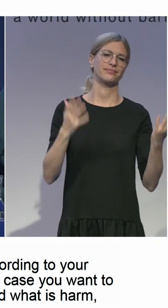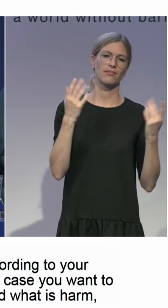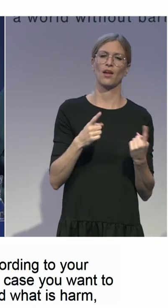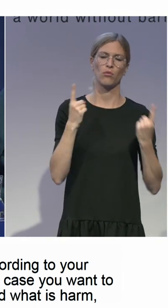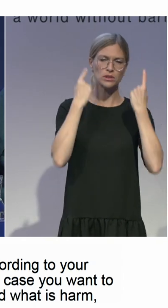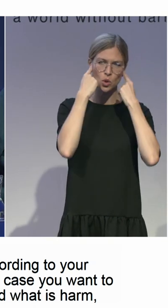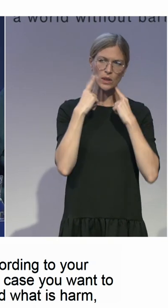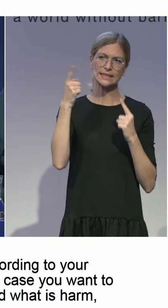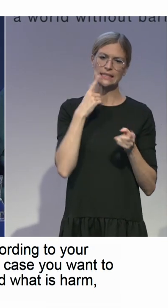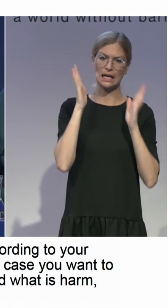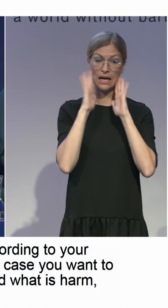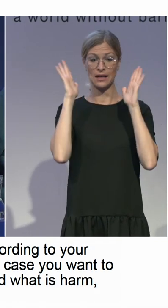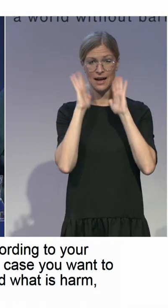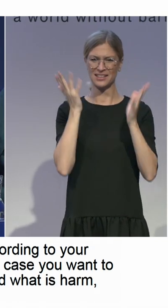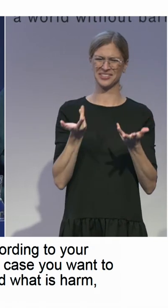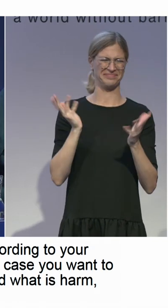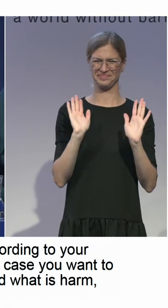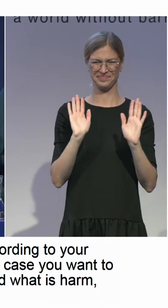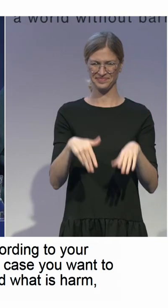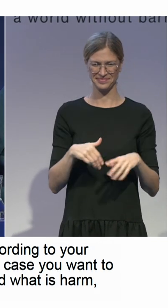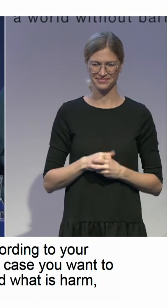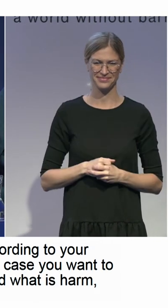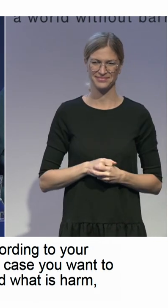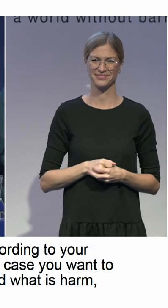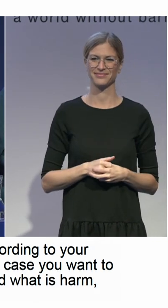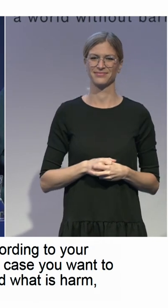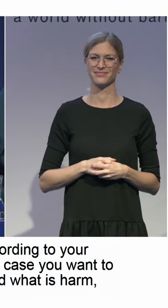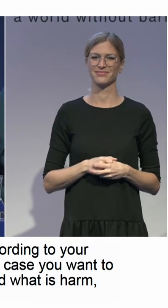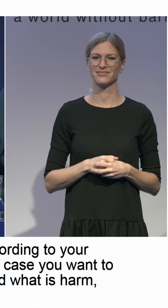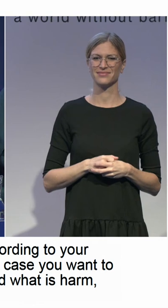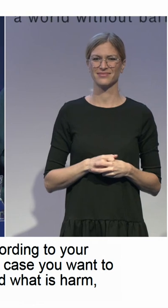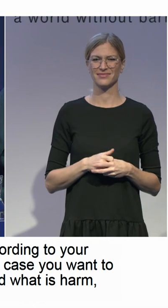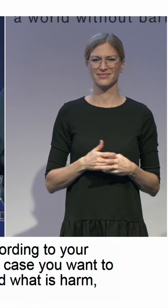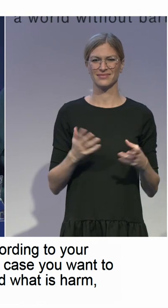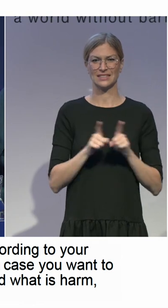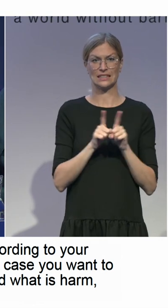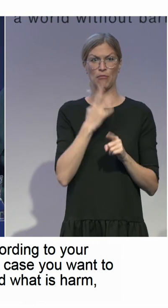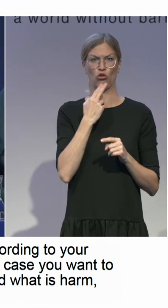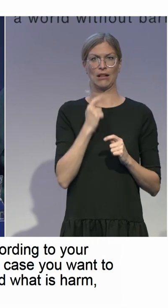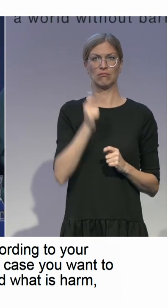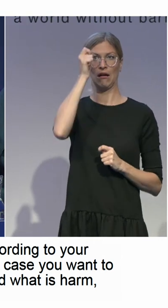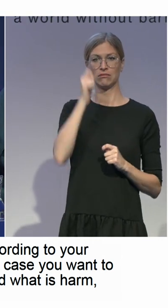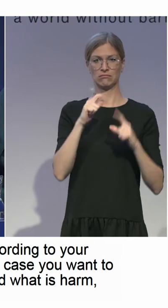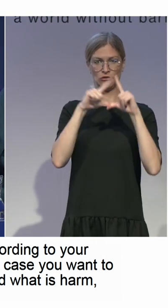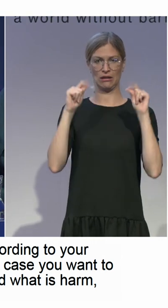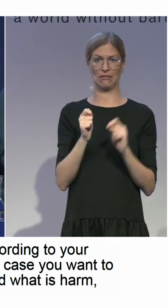card of harm being raised by guardians.